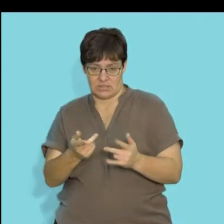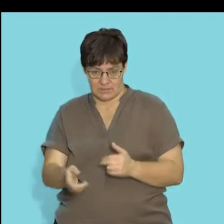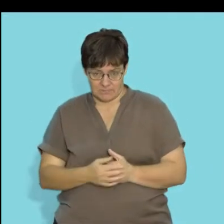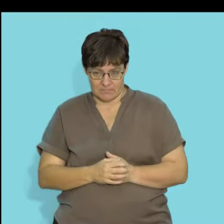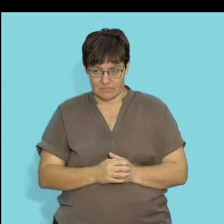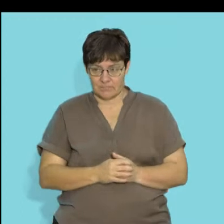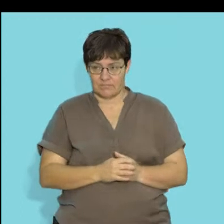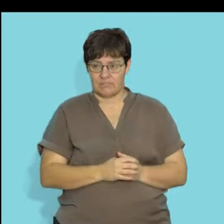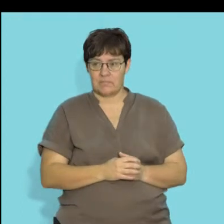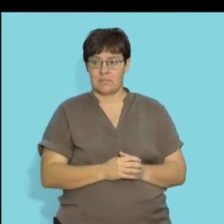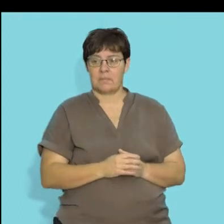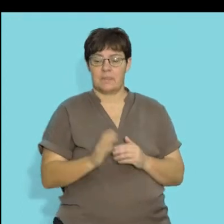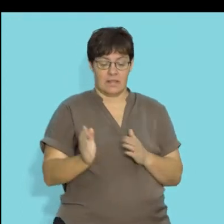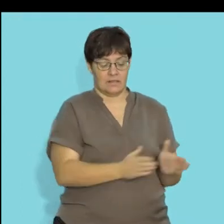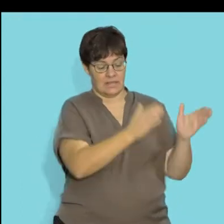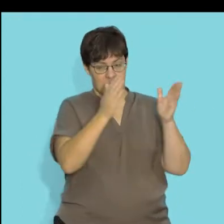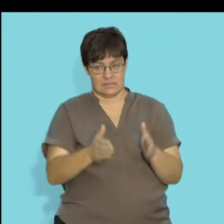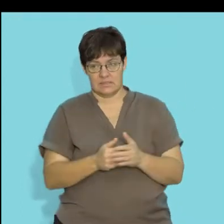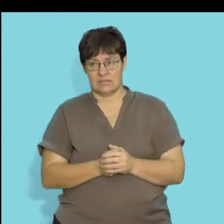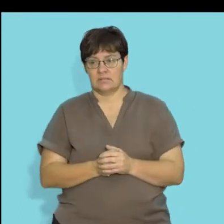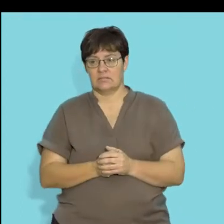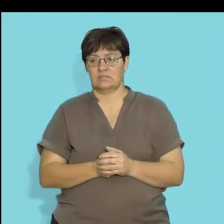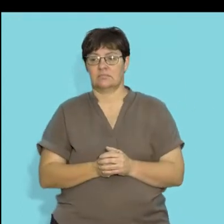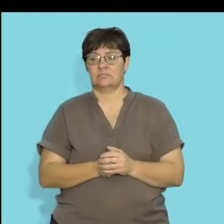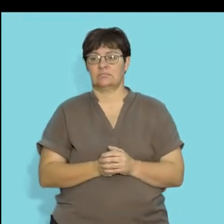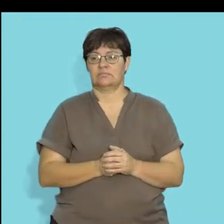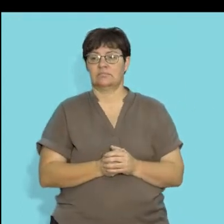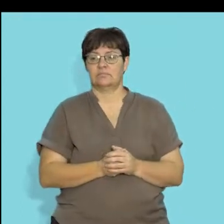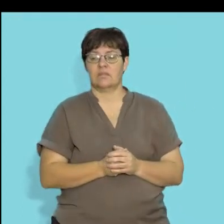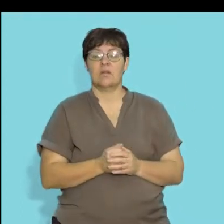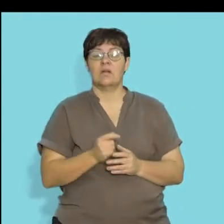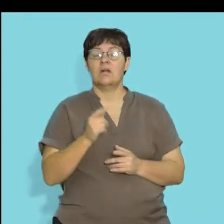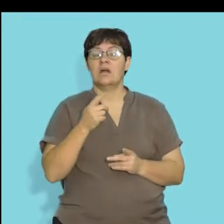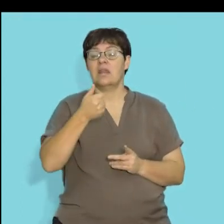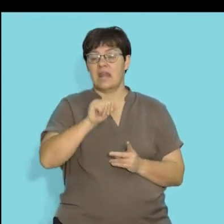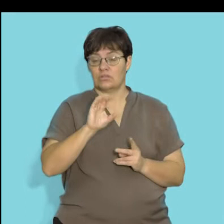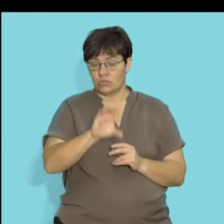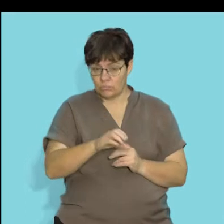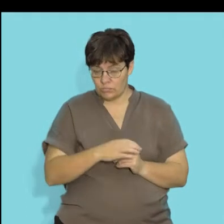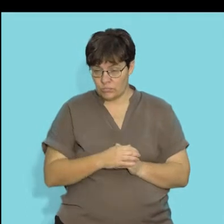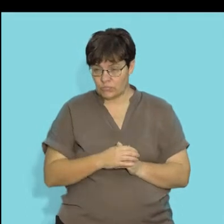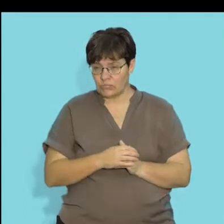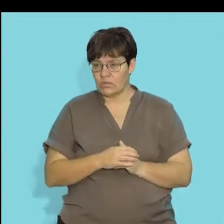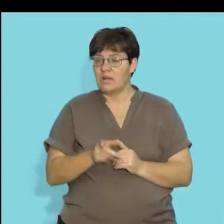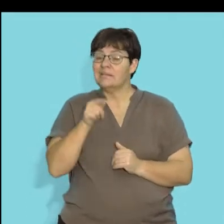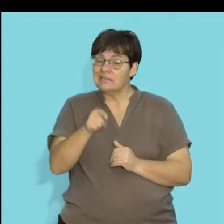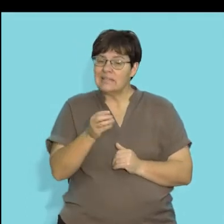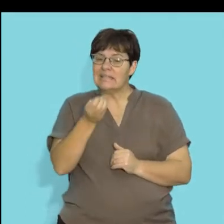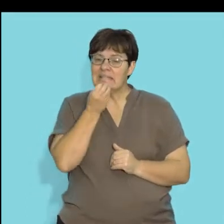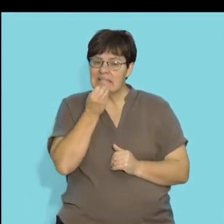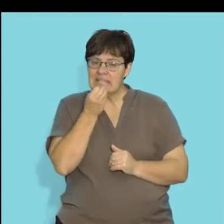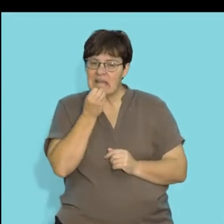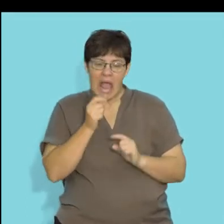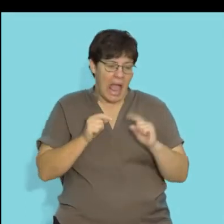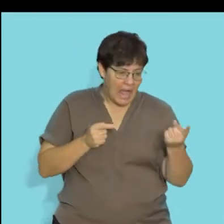some of the grass. The next group of consumers in our heterotrophs we would talk about are those that eat